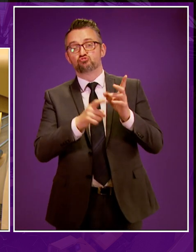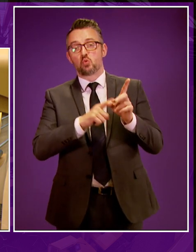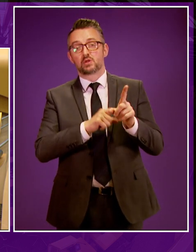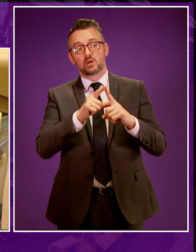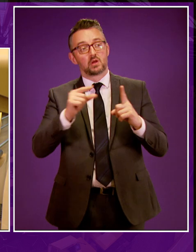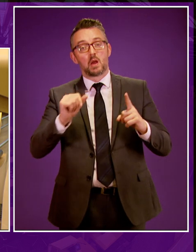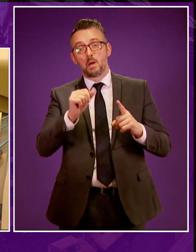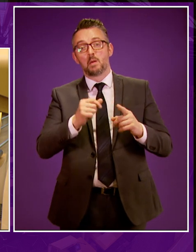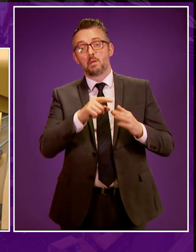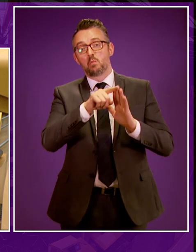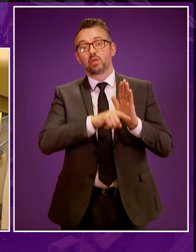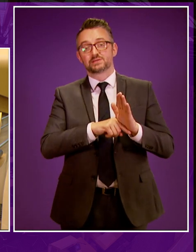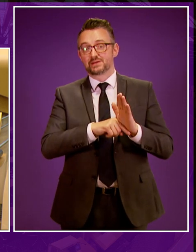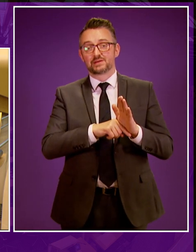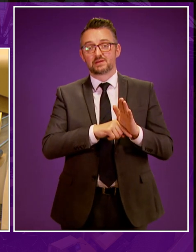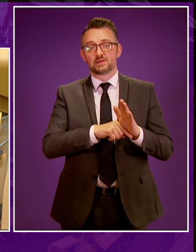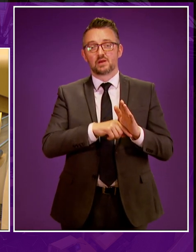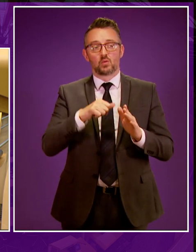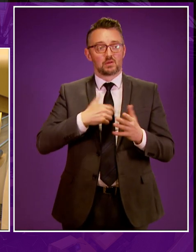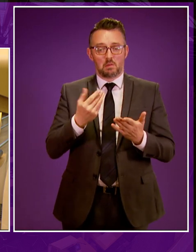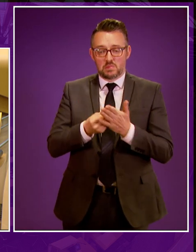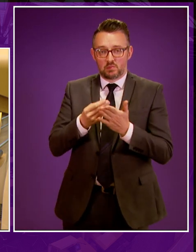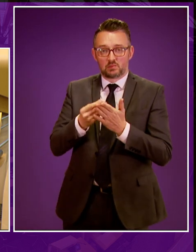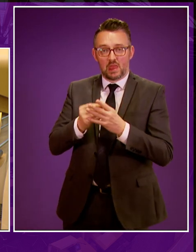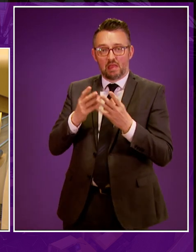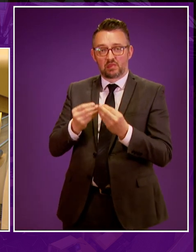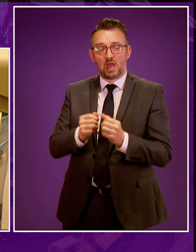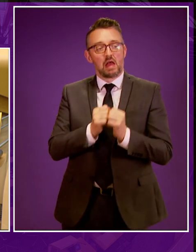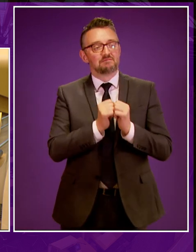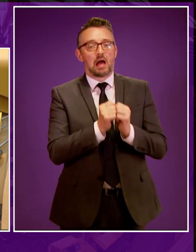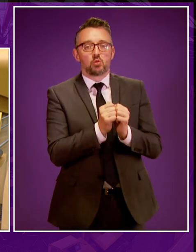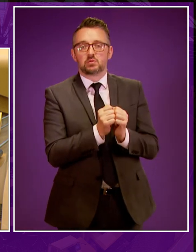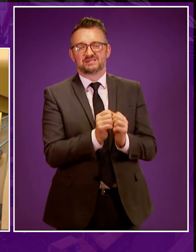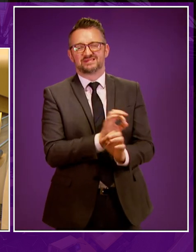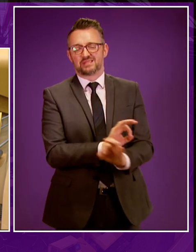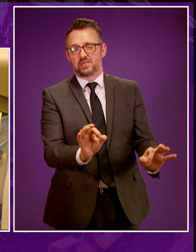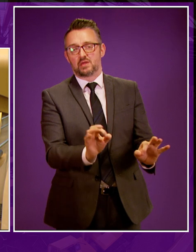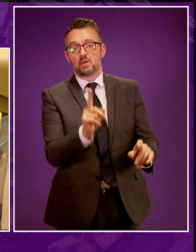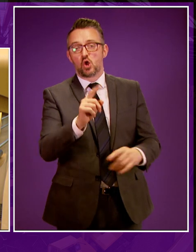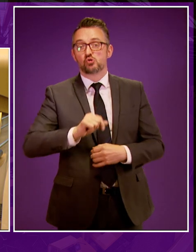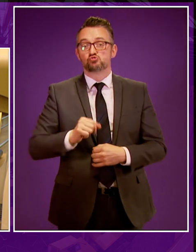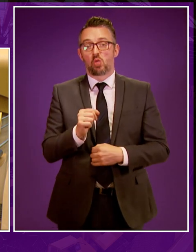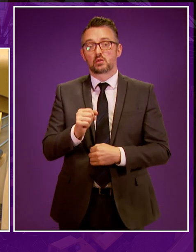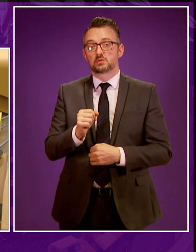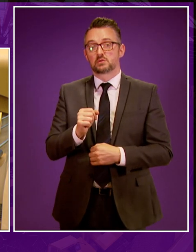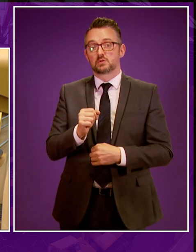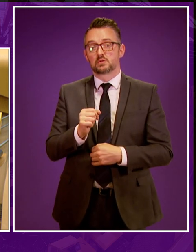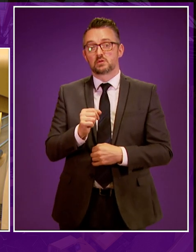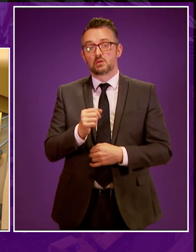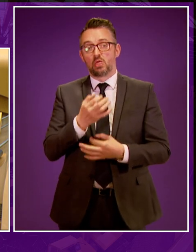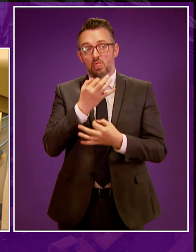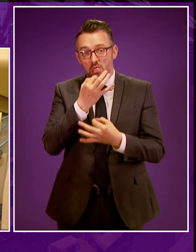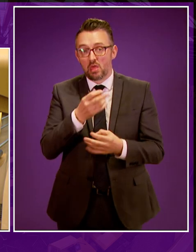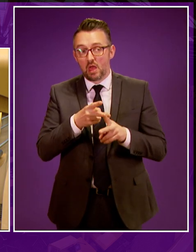as ever, to know the price of everything and the value of nothing. But Scotland should not be led under a